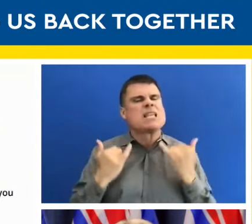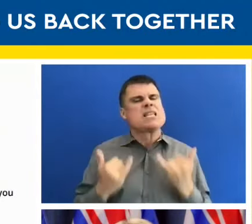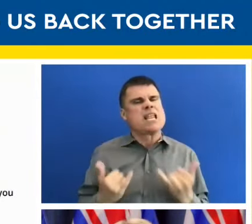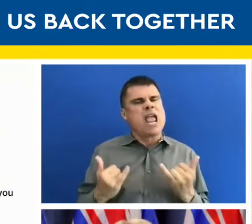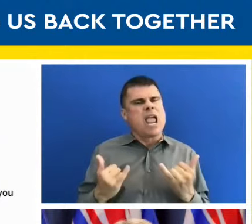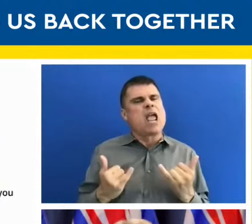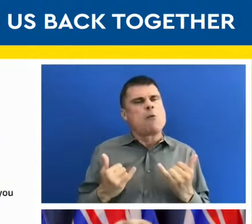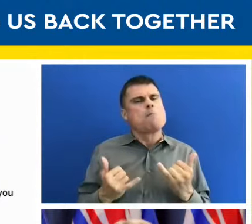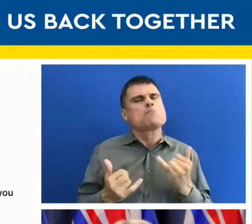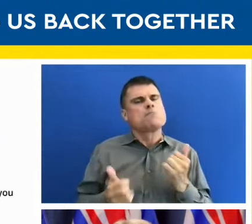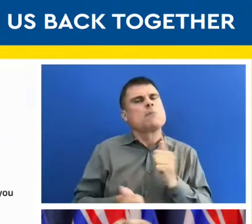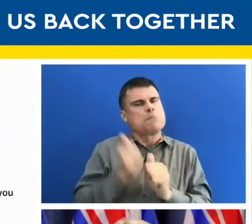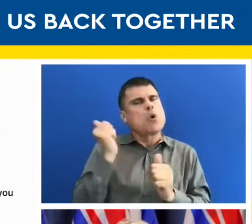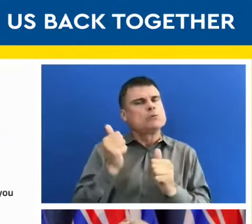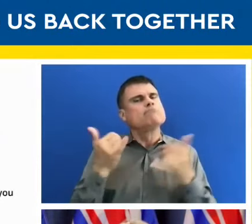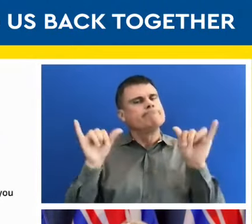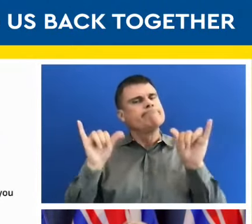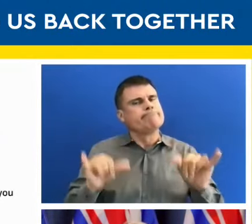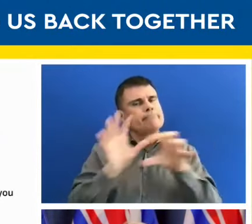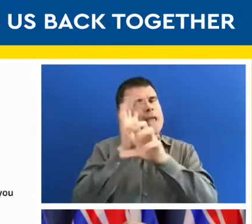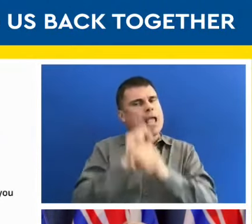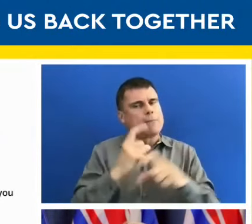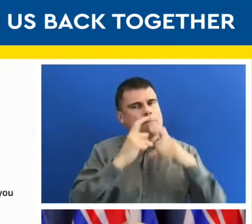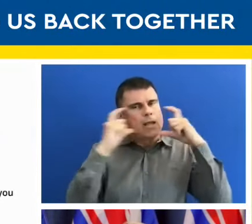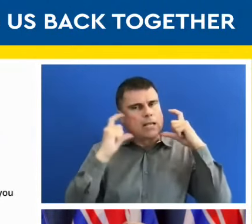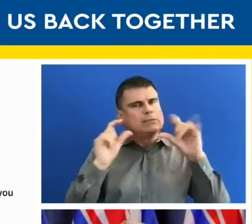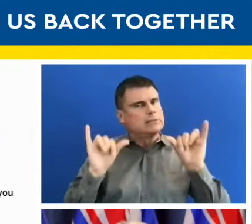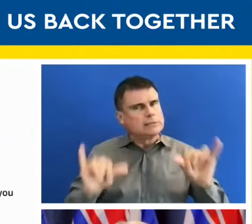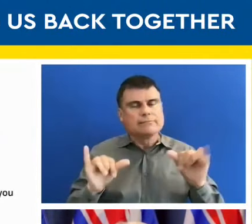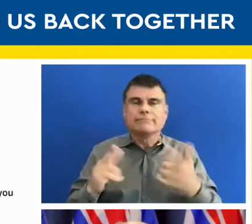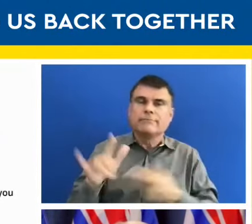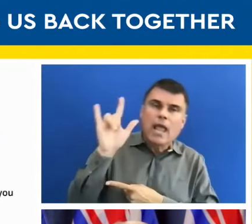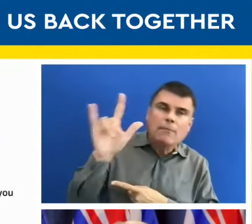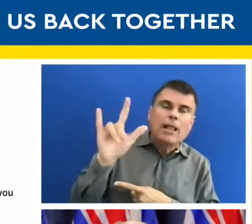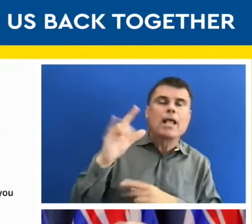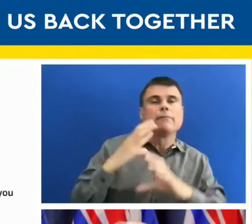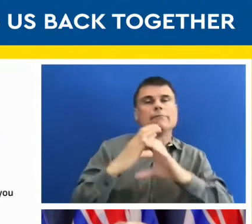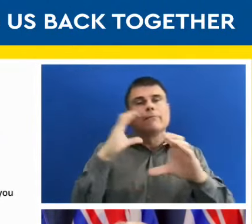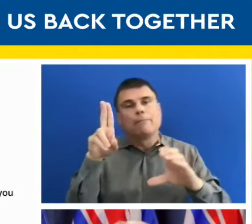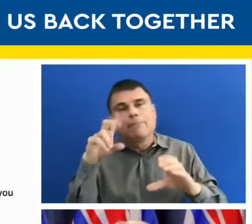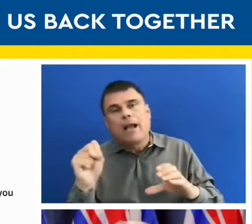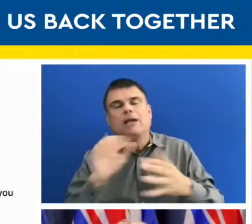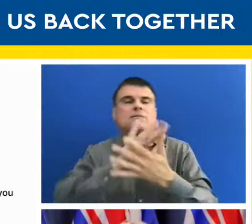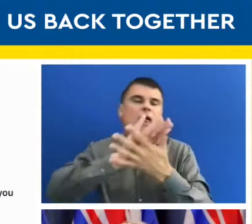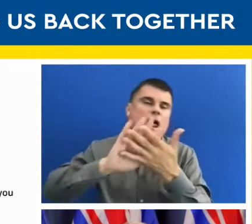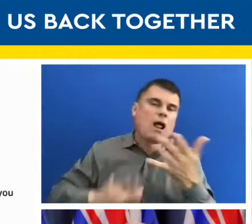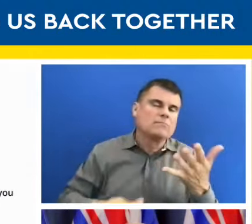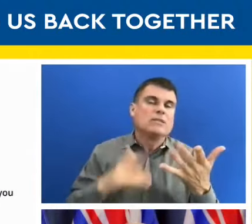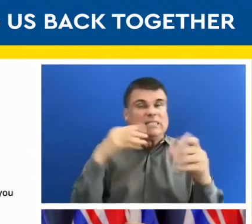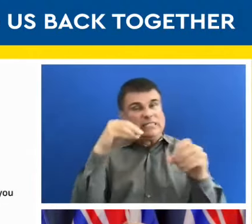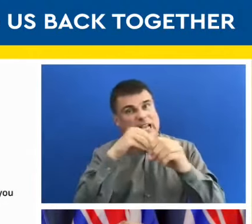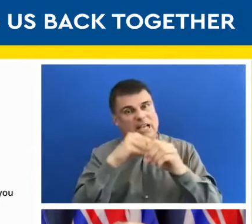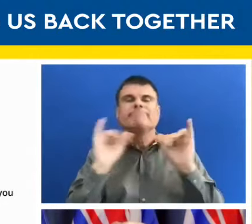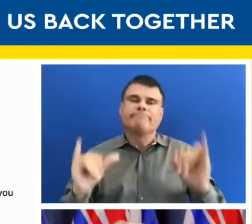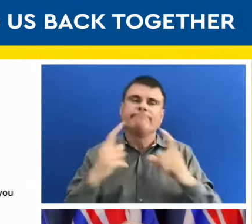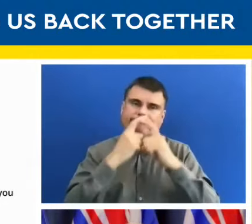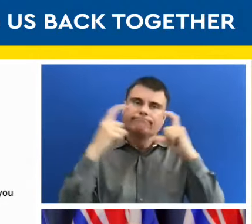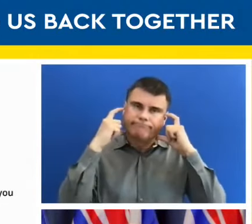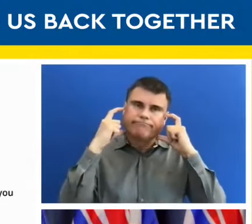wearing masks in those indoor settings when we're around other people. Staying home if you're sick remains critical.